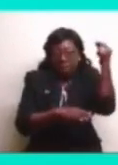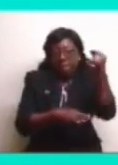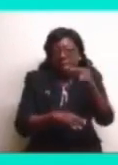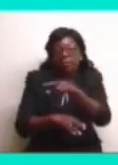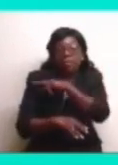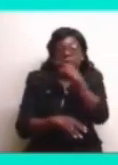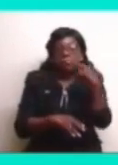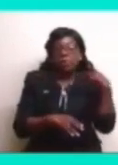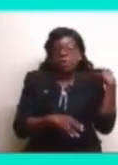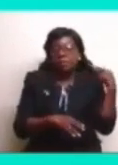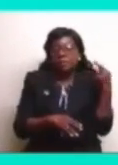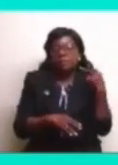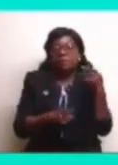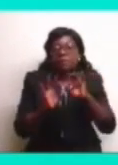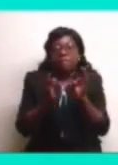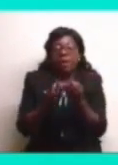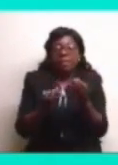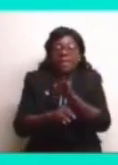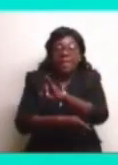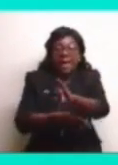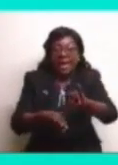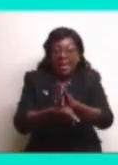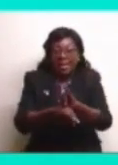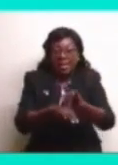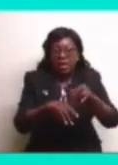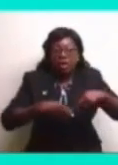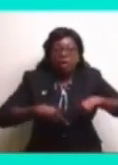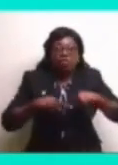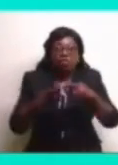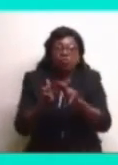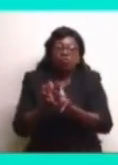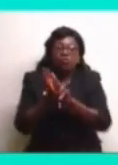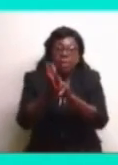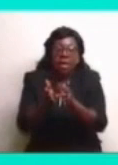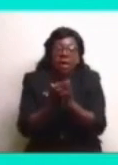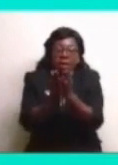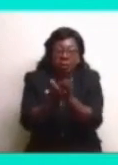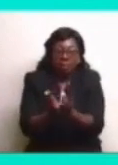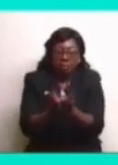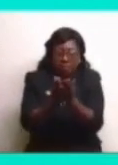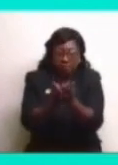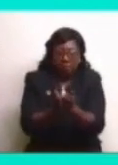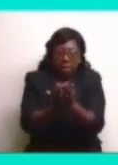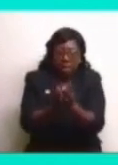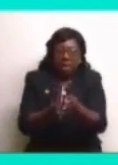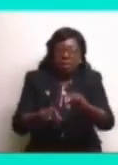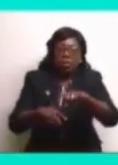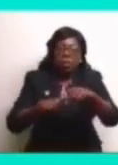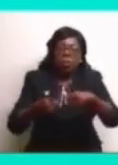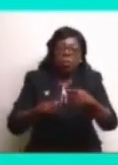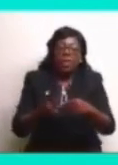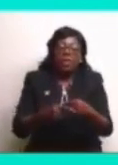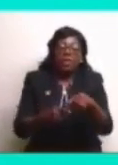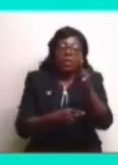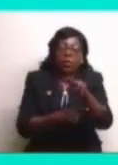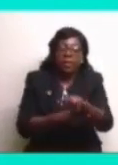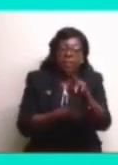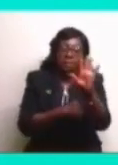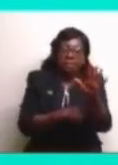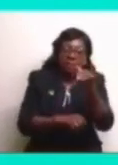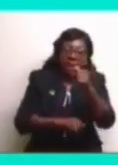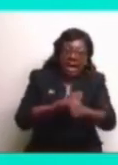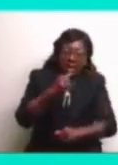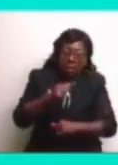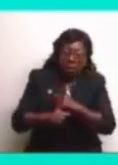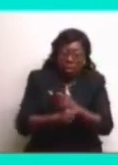the family island regatta. So as a result of that, when the 25th anniversary of the regatta took place,